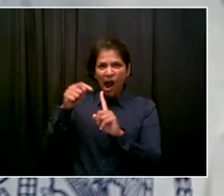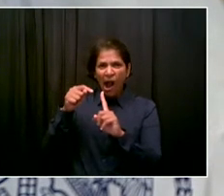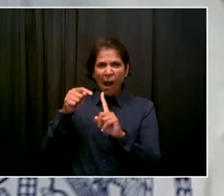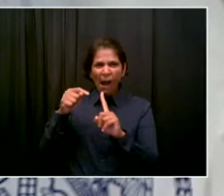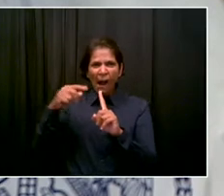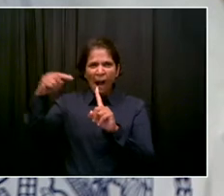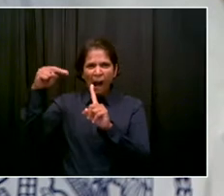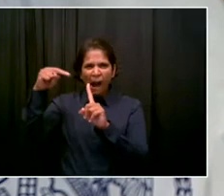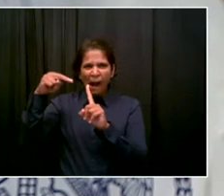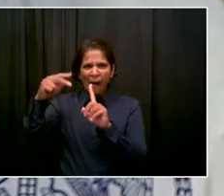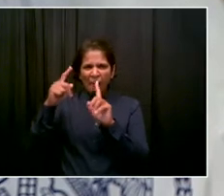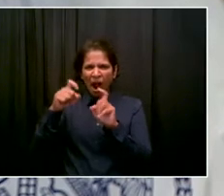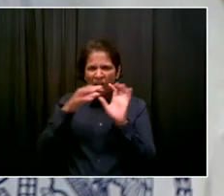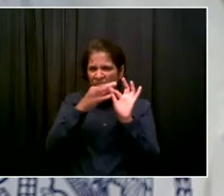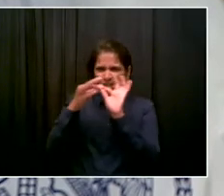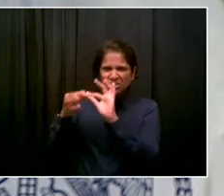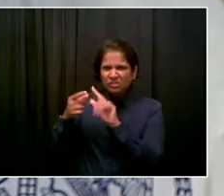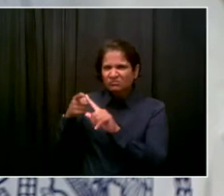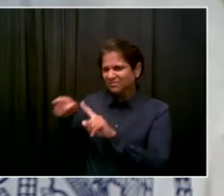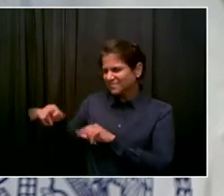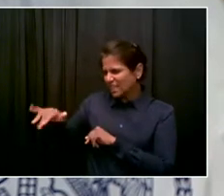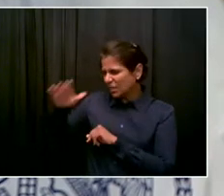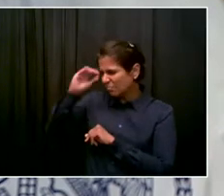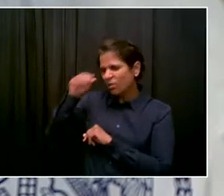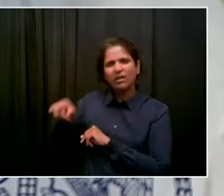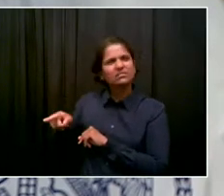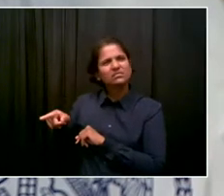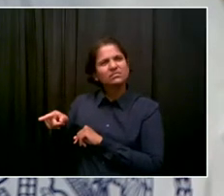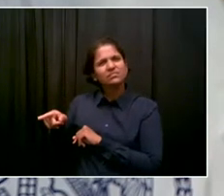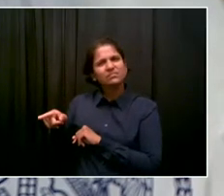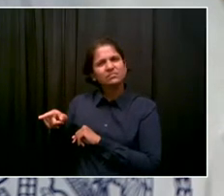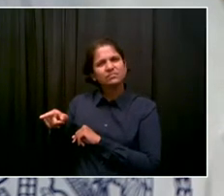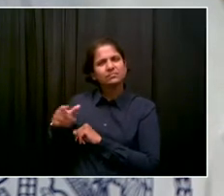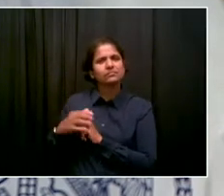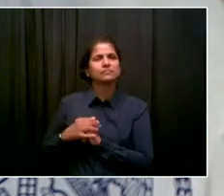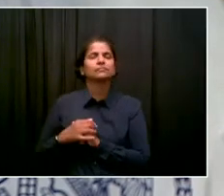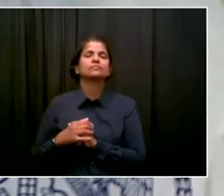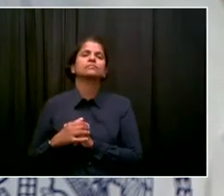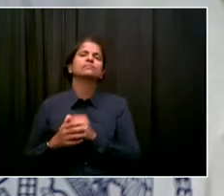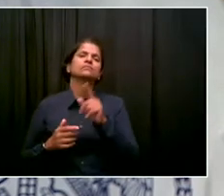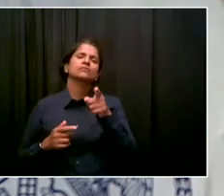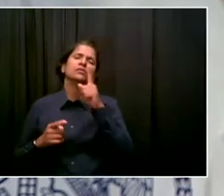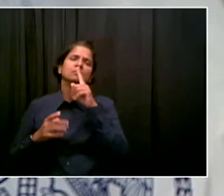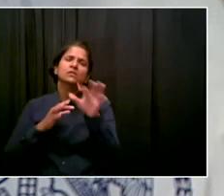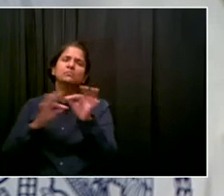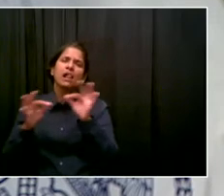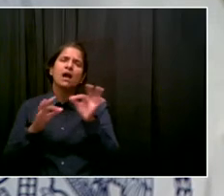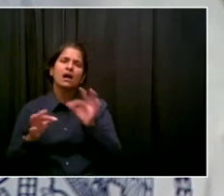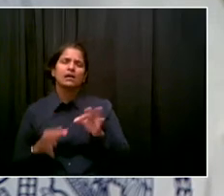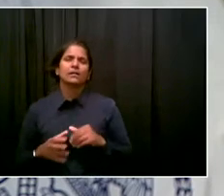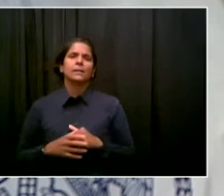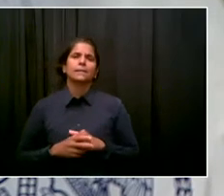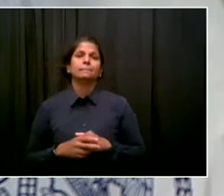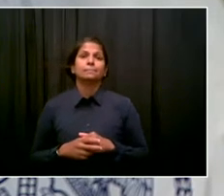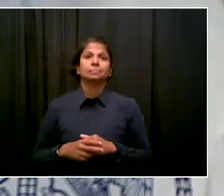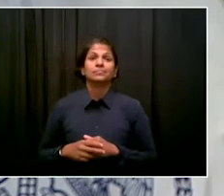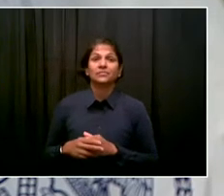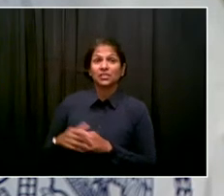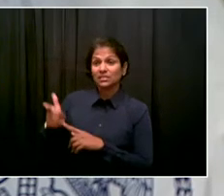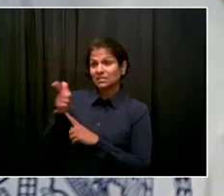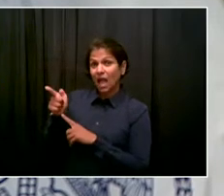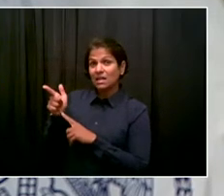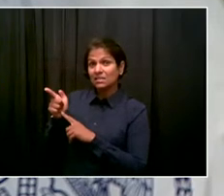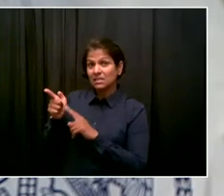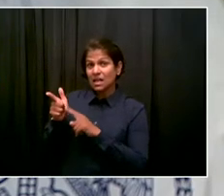what the city will do in terms of getting, I guess, getting guns off the street, which seems to be the issue at play here?